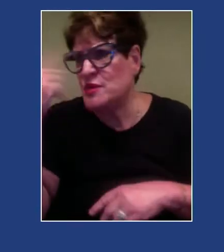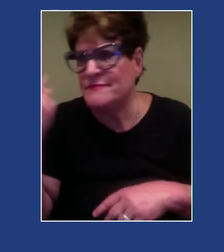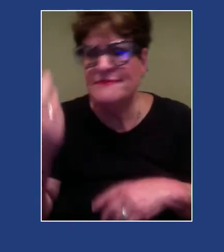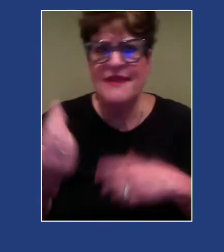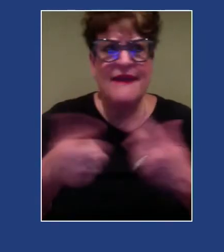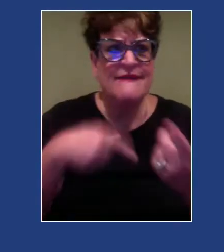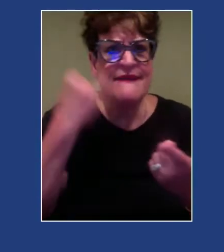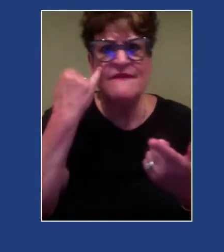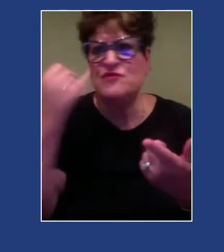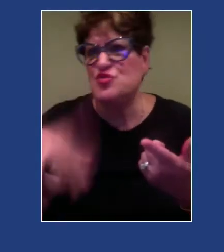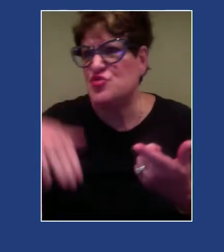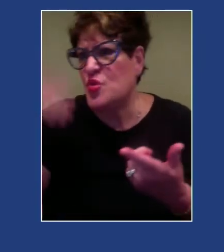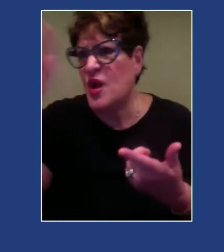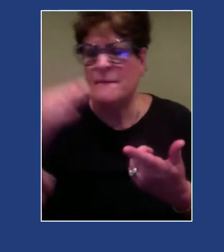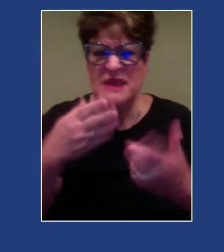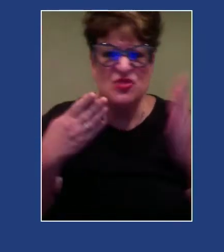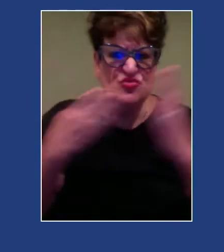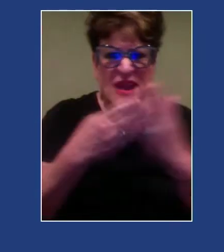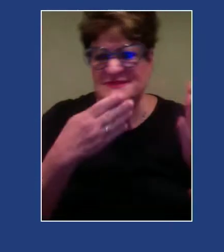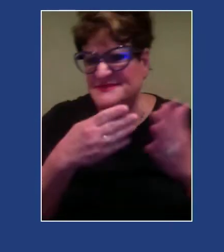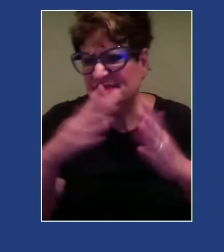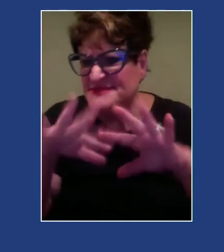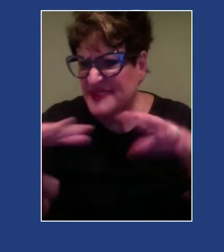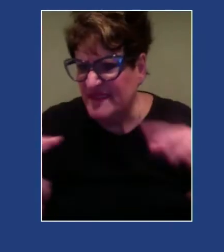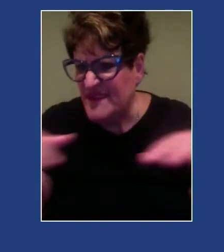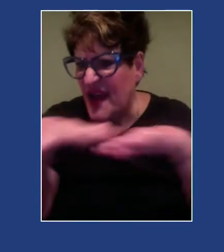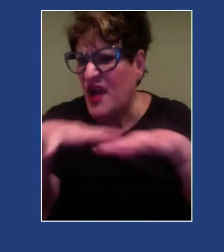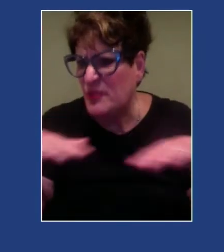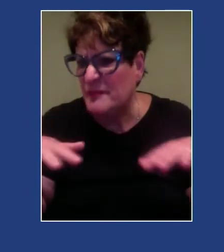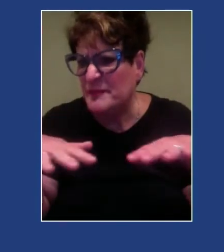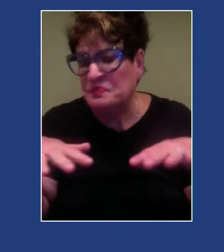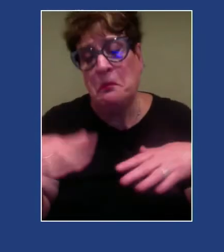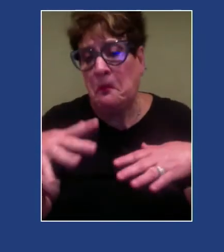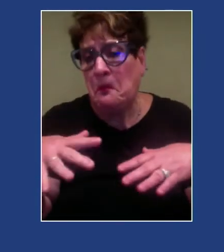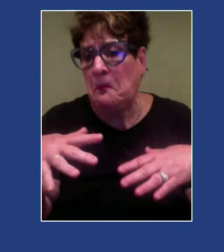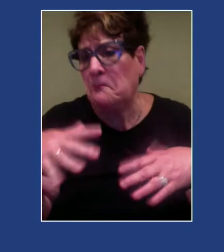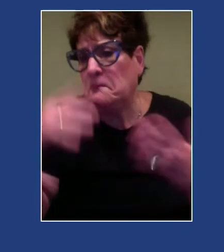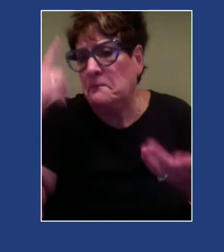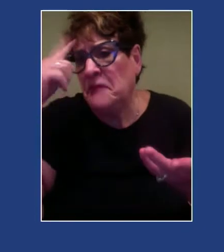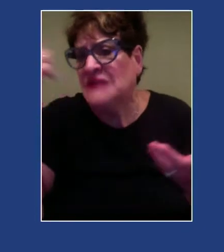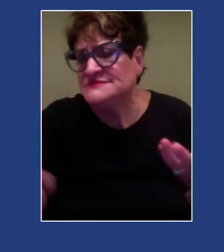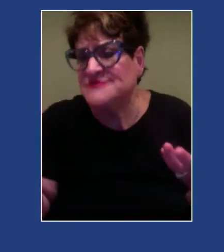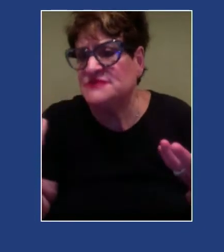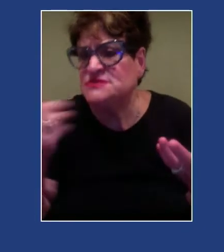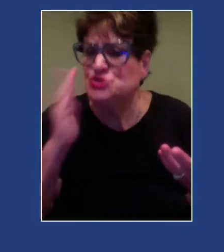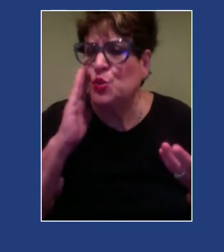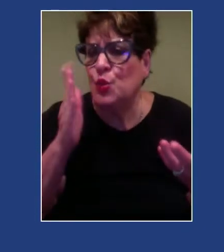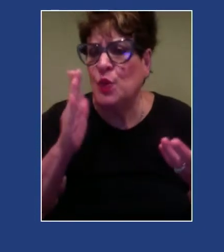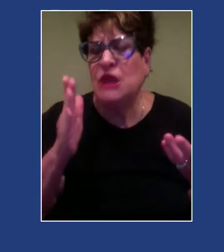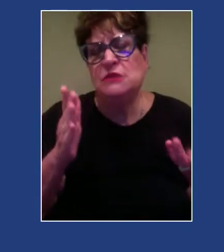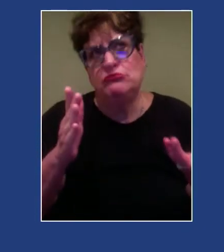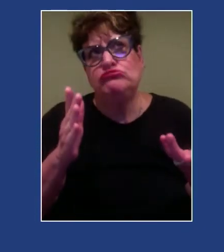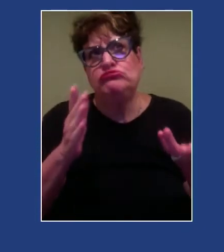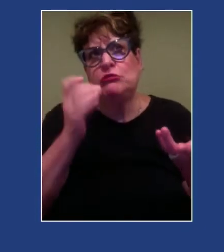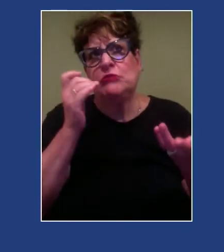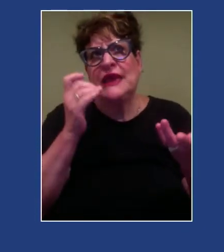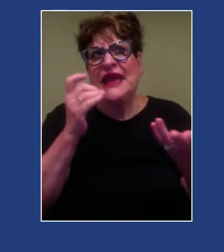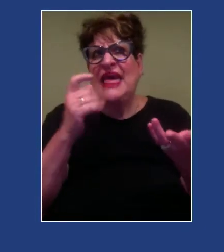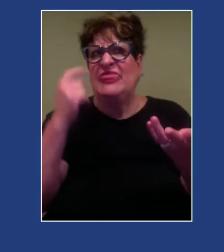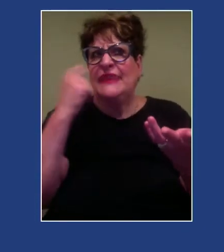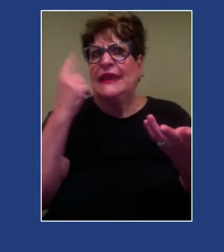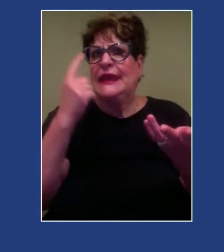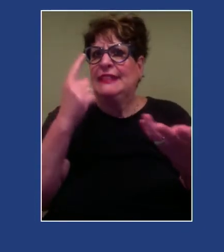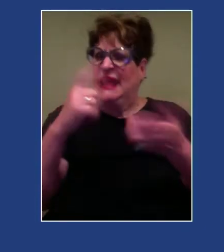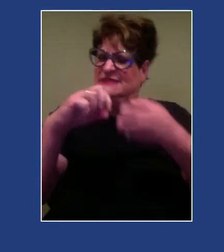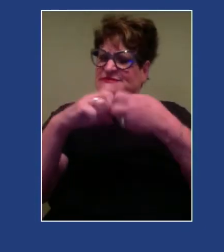that was racist, right? Then it makes sense that they're going to pick up a problematic belief. So the belief itself,